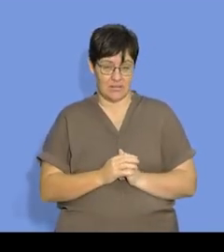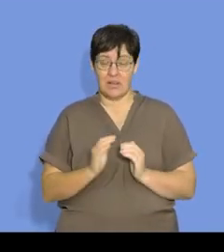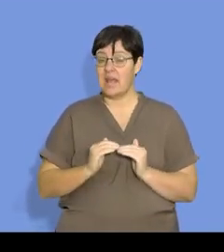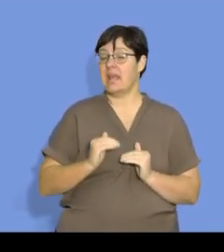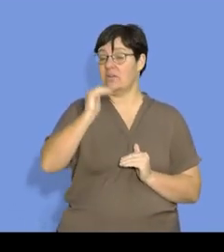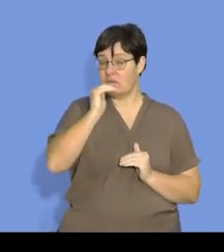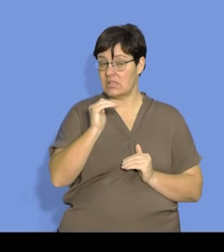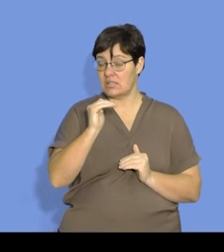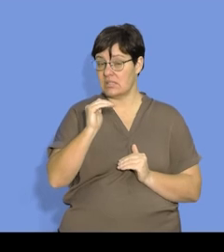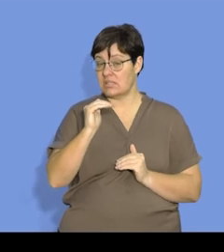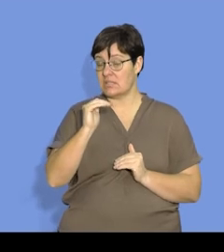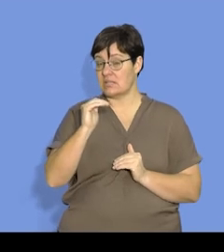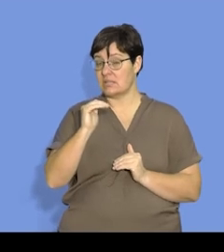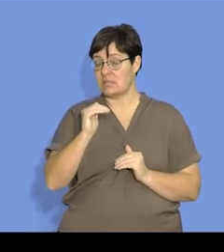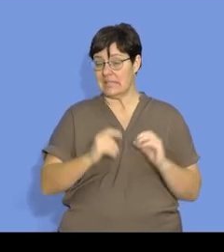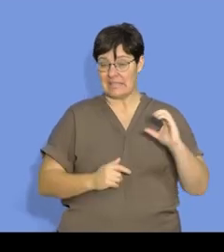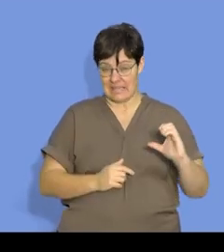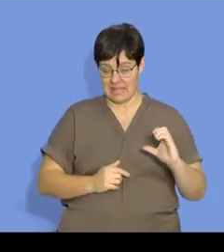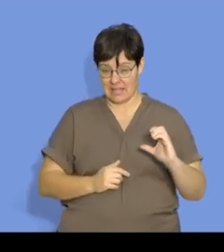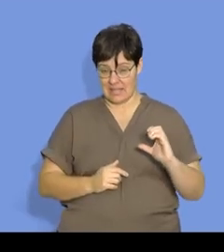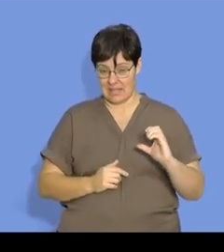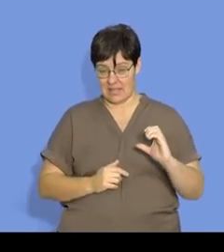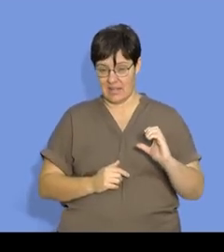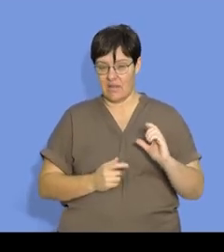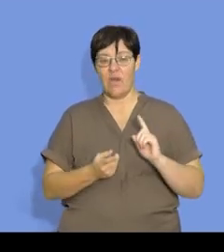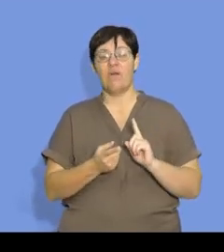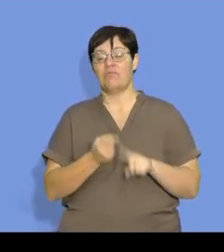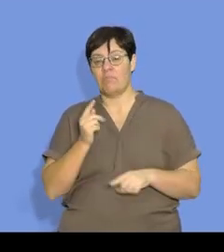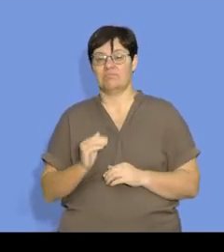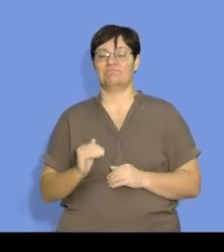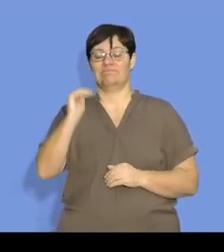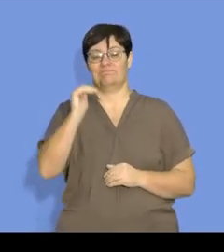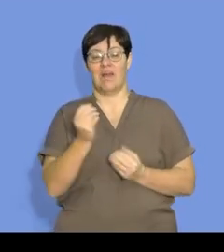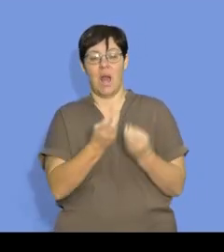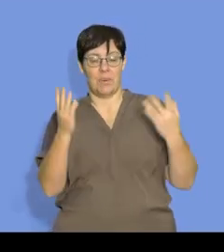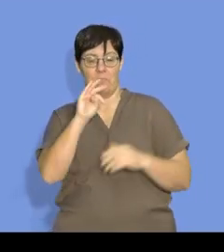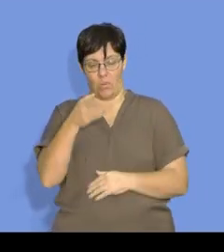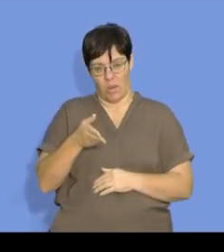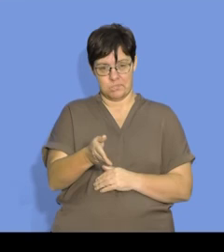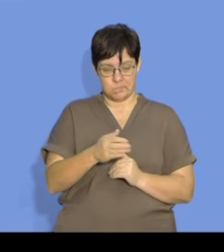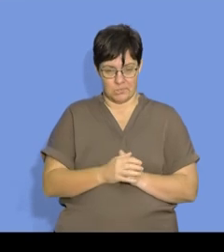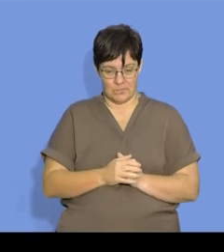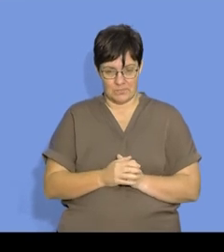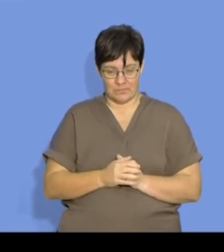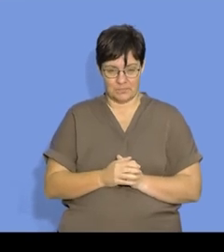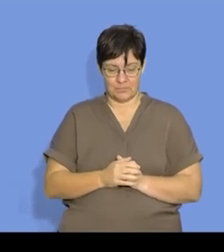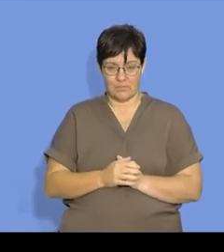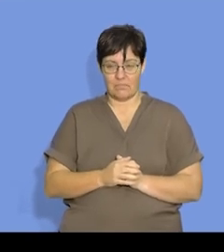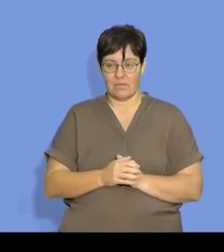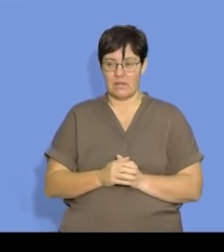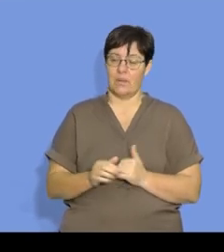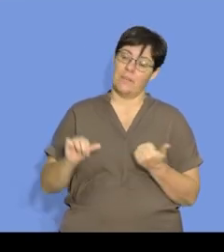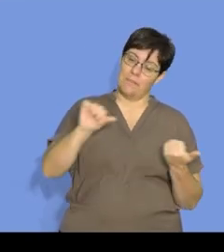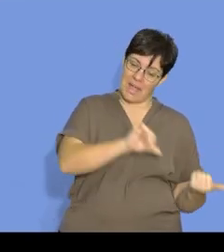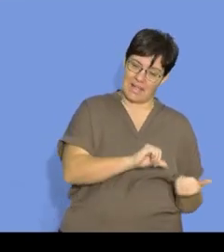that the increase in concentration leads or comes from an increase of the number of moles. And